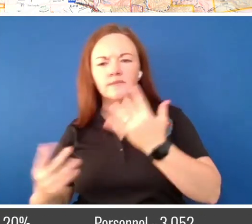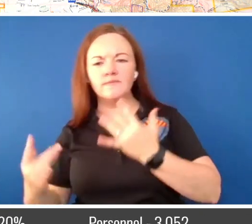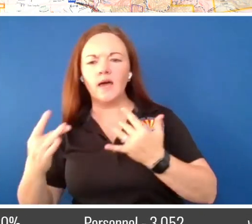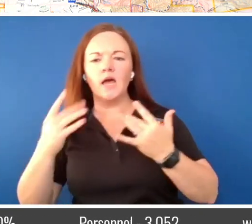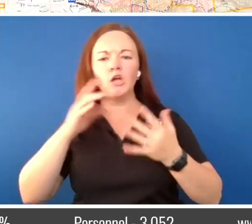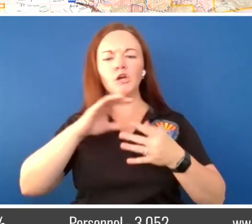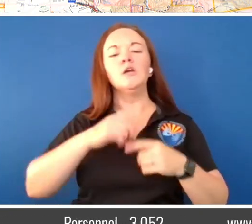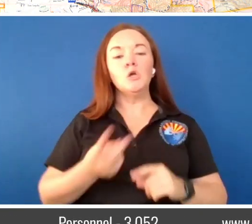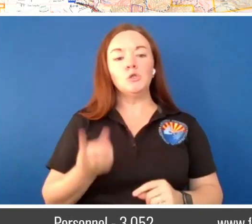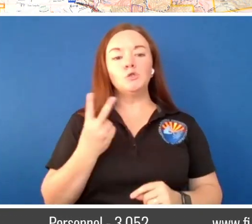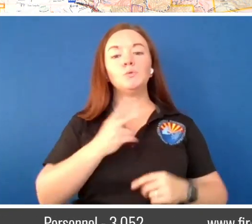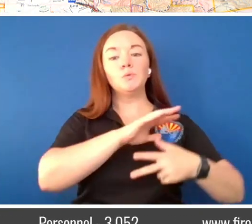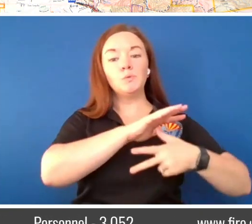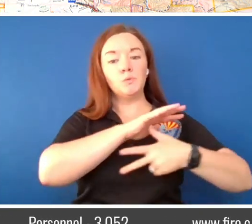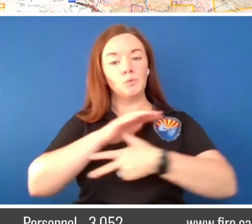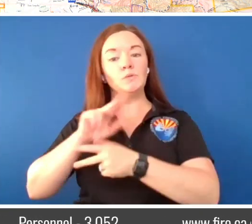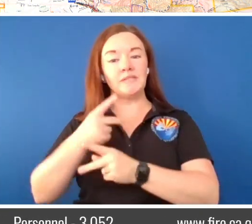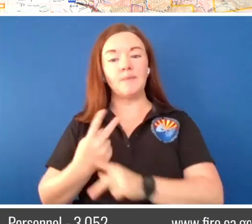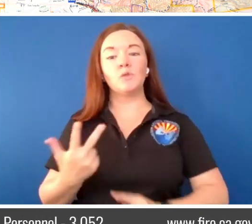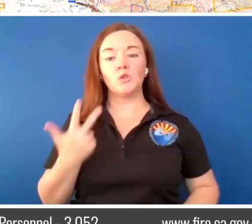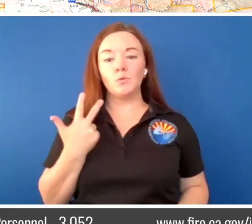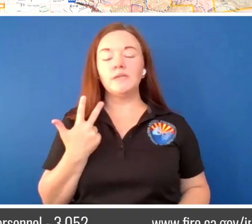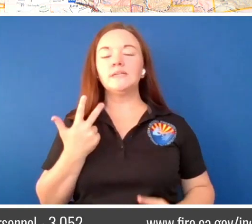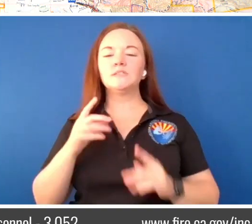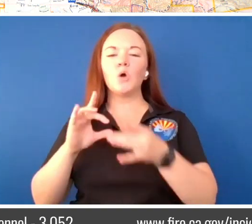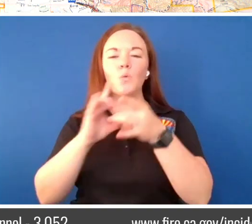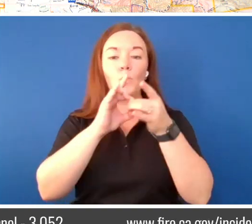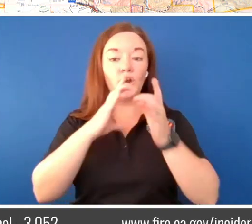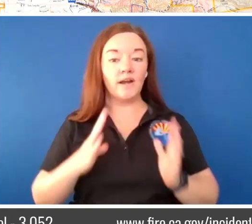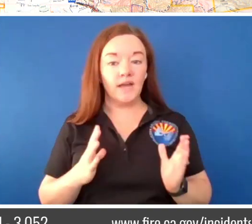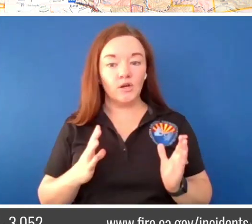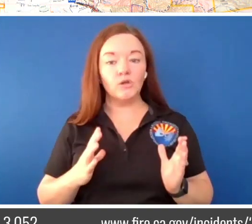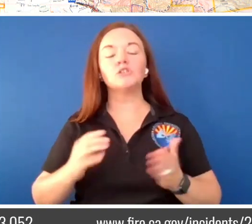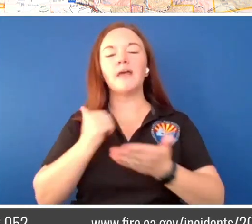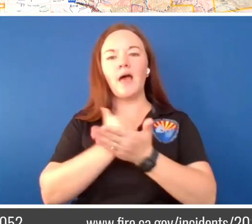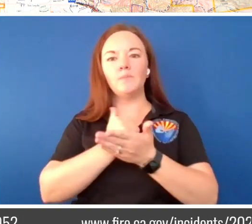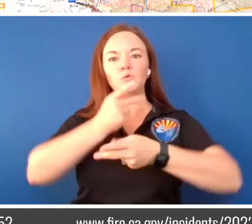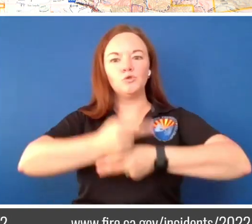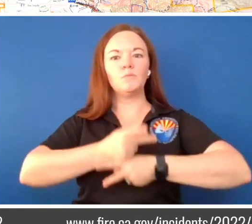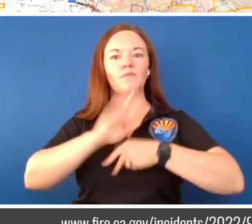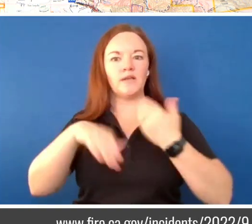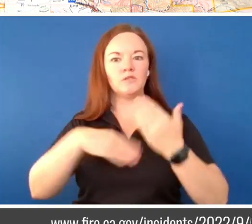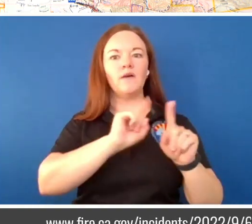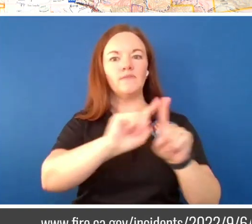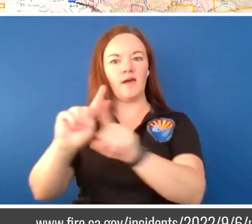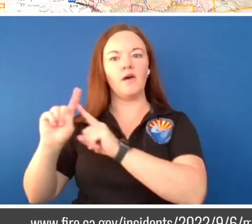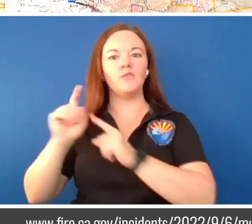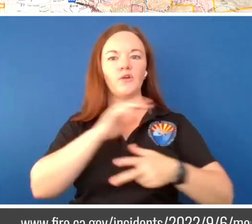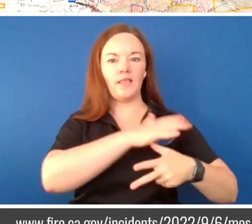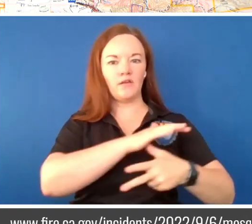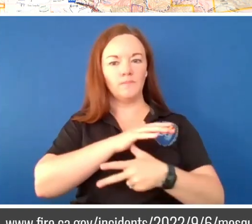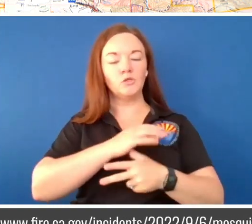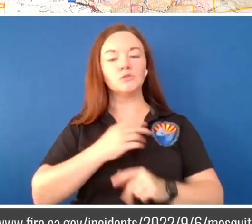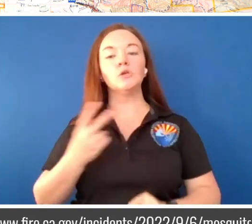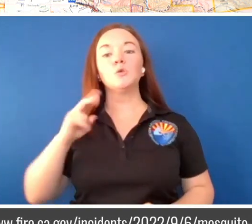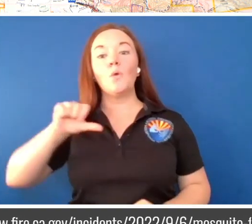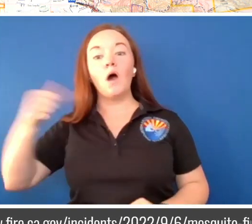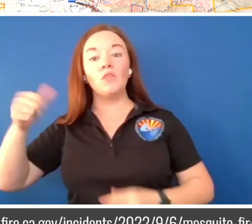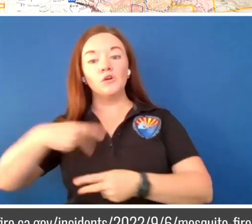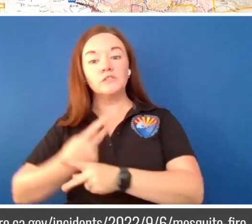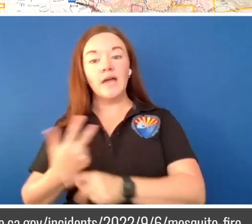and that's part of our supervision up there for all of the helicopters. We have two more Type 3s that we're utilizing for